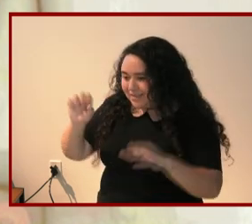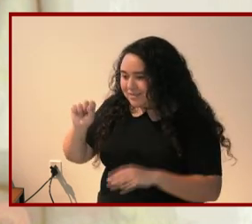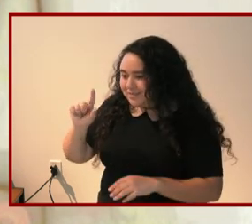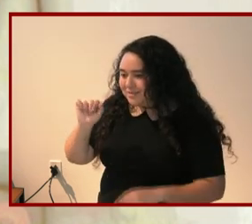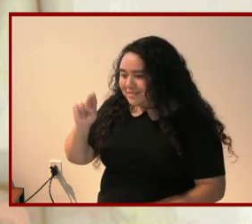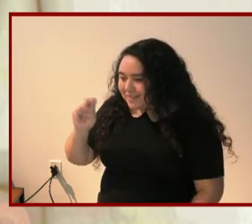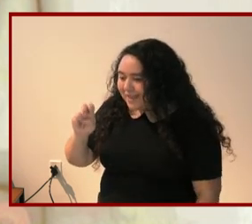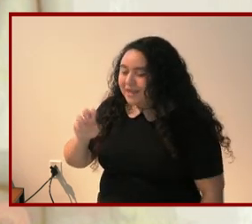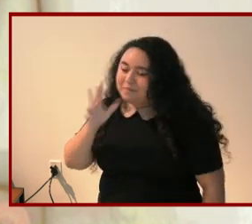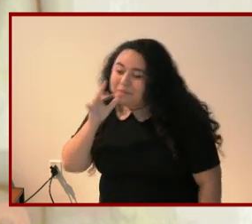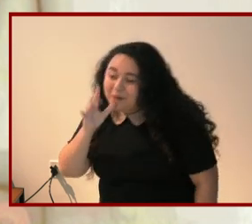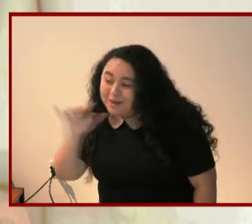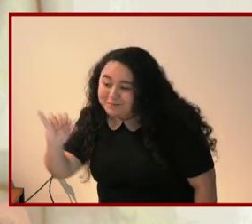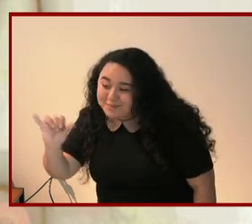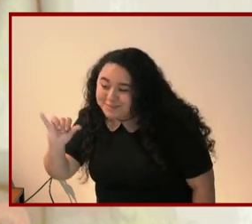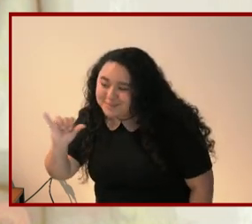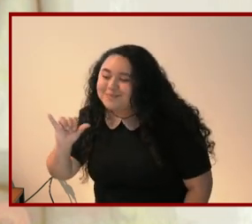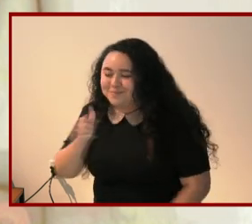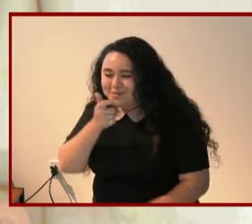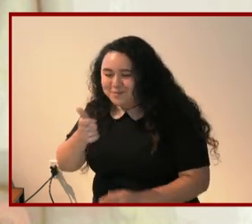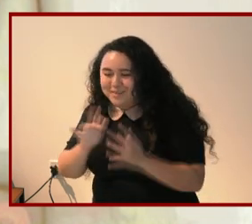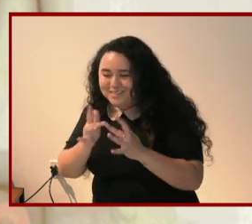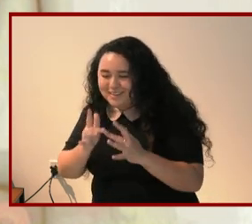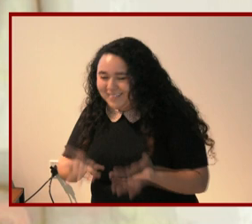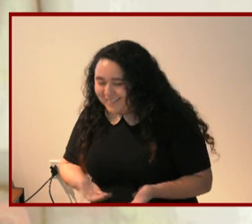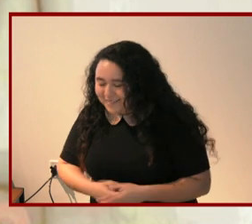and my mom who are joining the webinar.